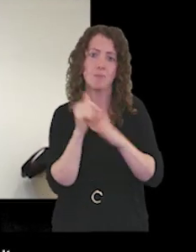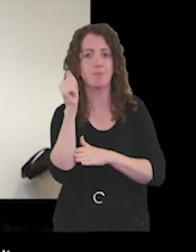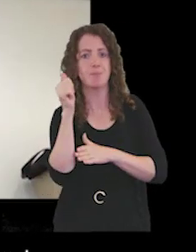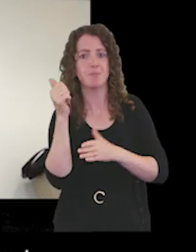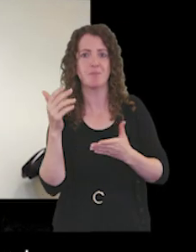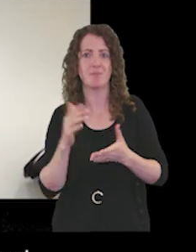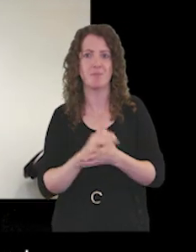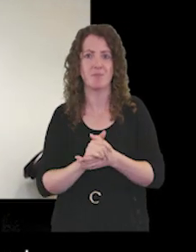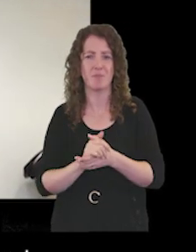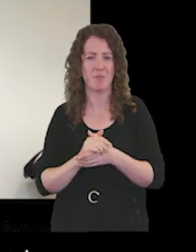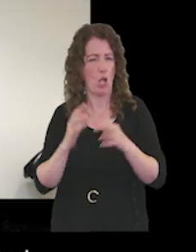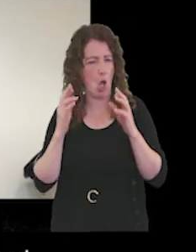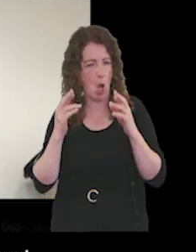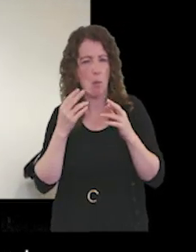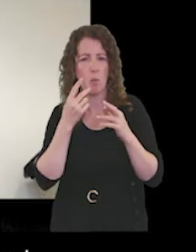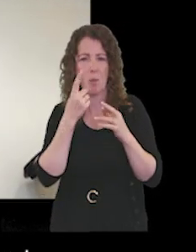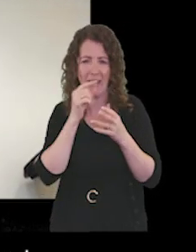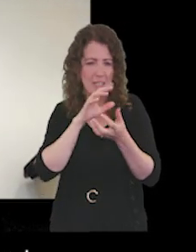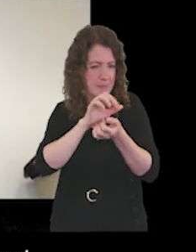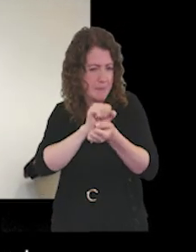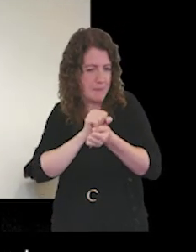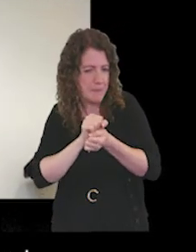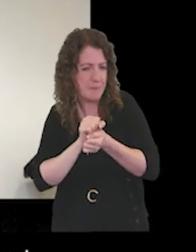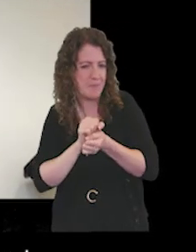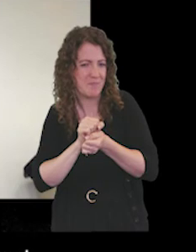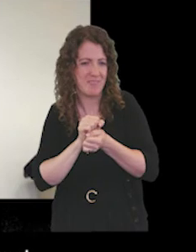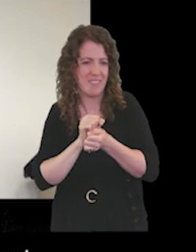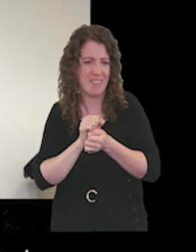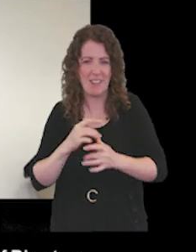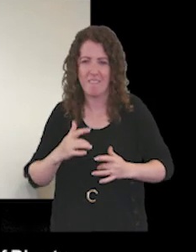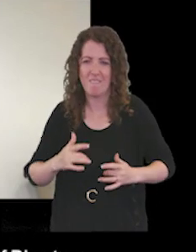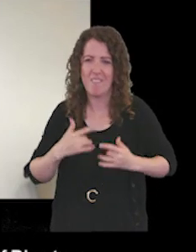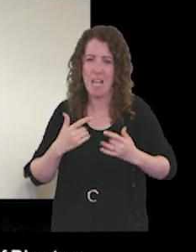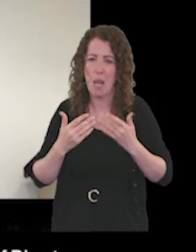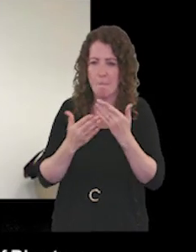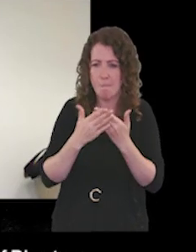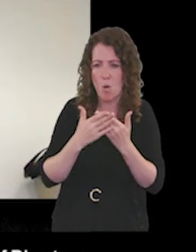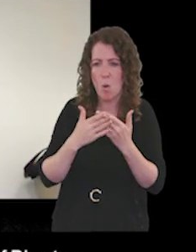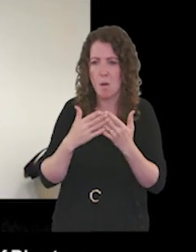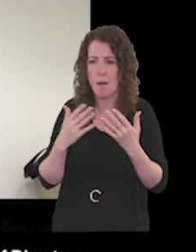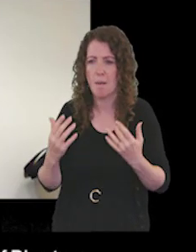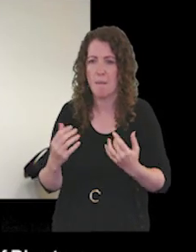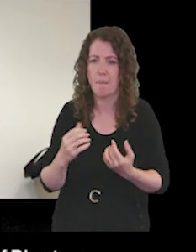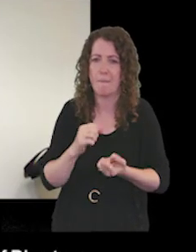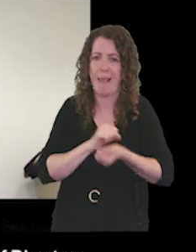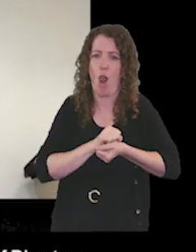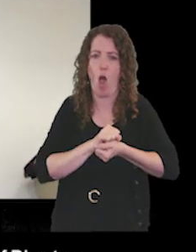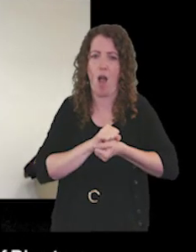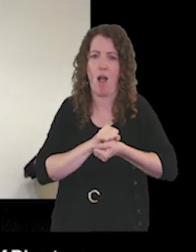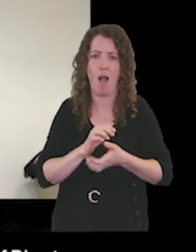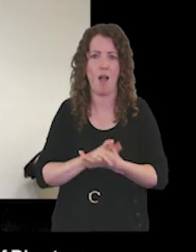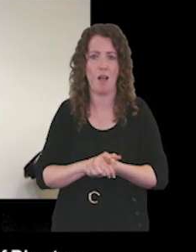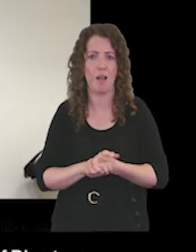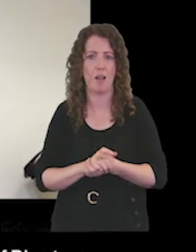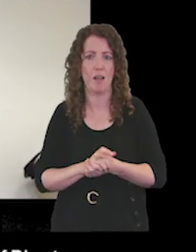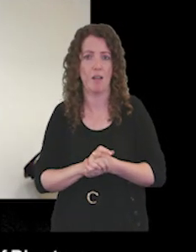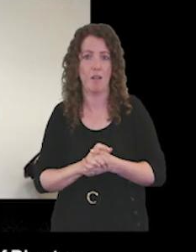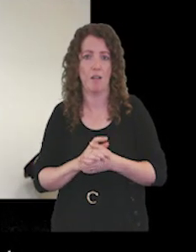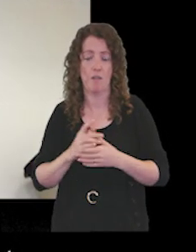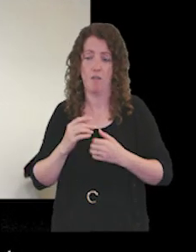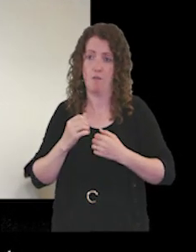these and to grow this renewed sense of belonging and on behalf of the board of directors of nottinghamshire healthcare